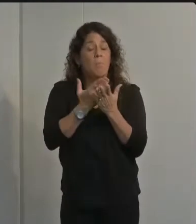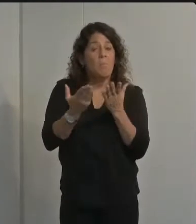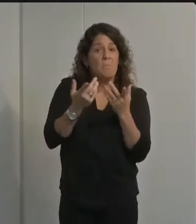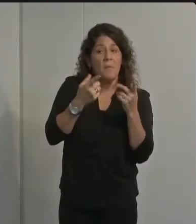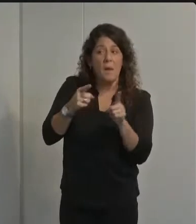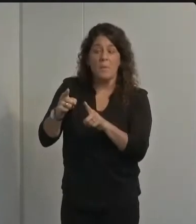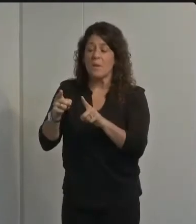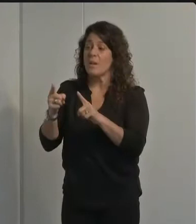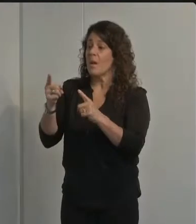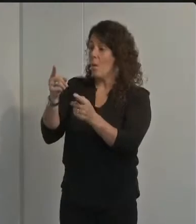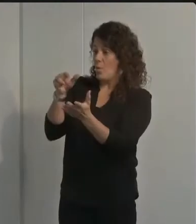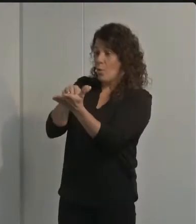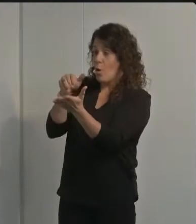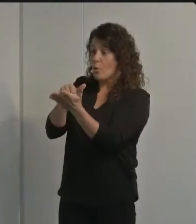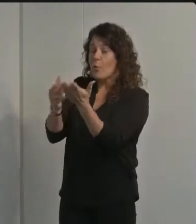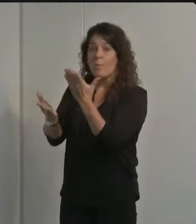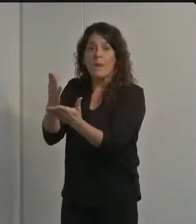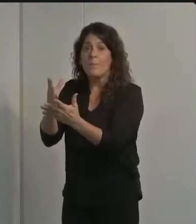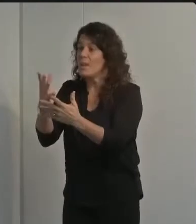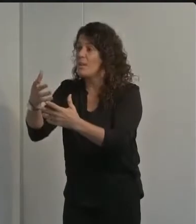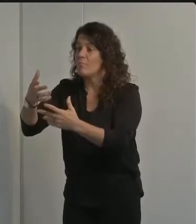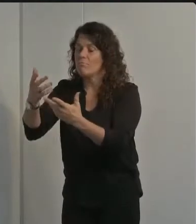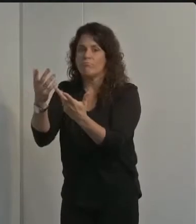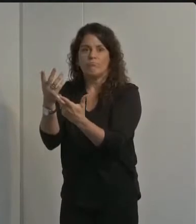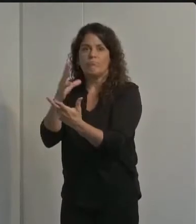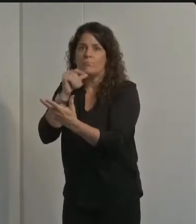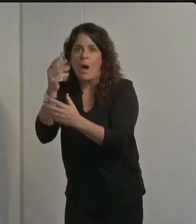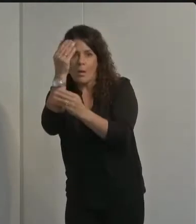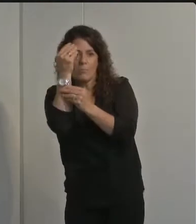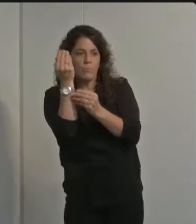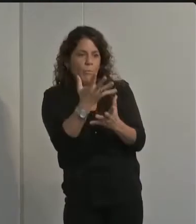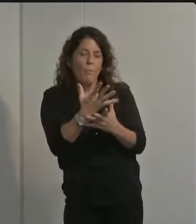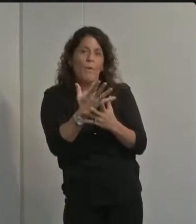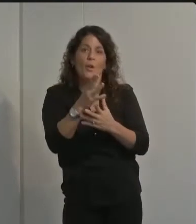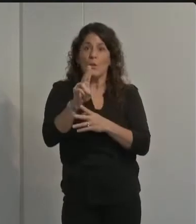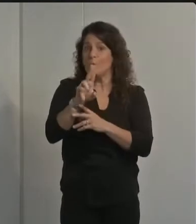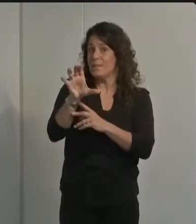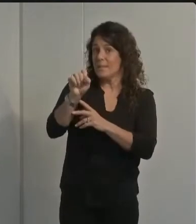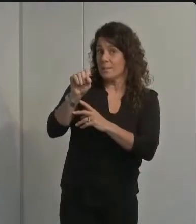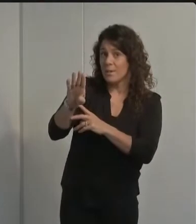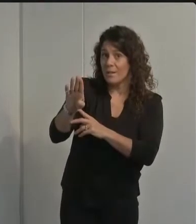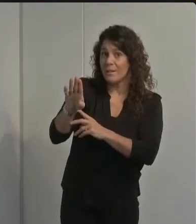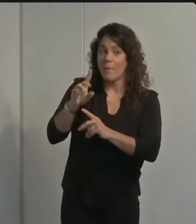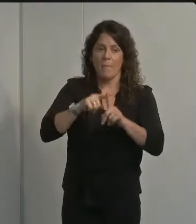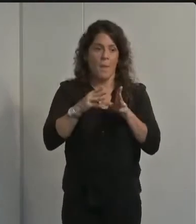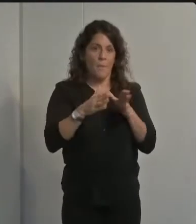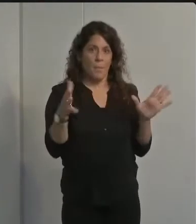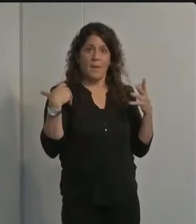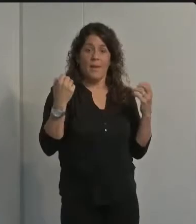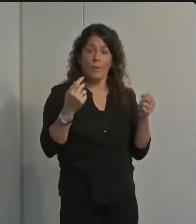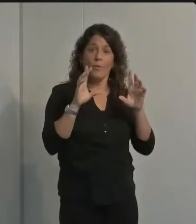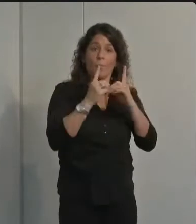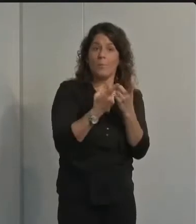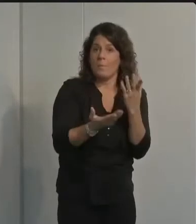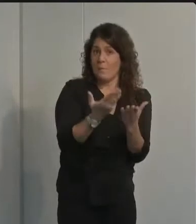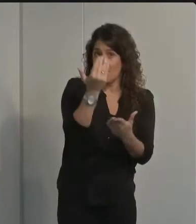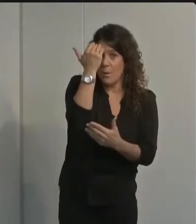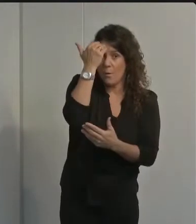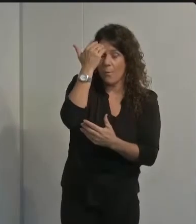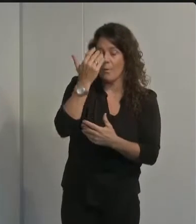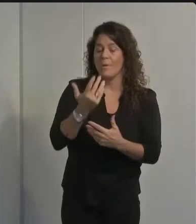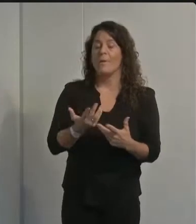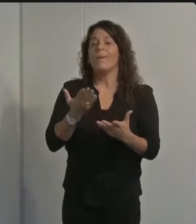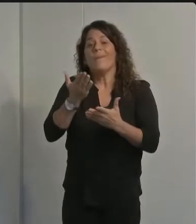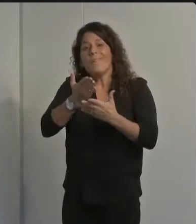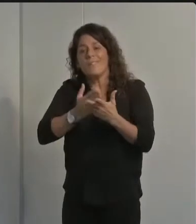provider who ordered the test ucsb might not be notified of a new case before the department this is because there can be minor delays of